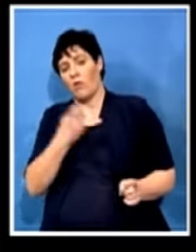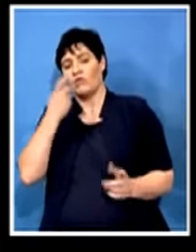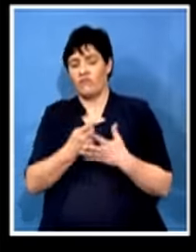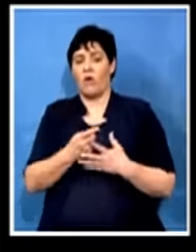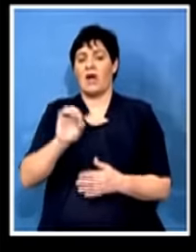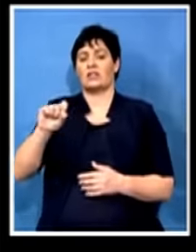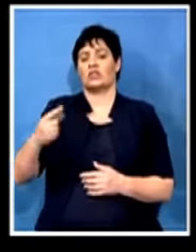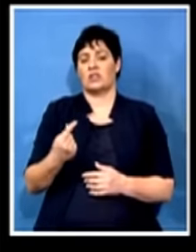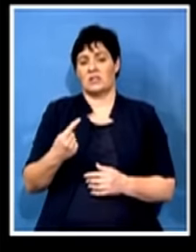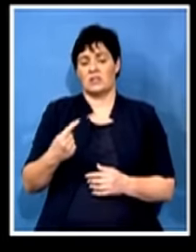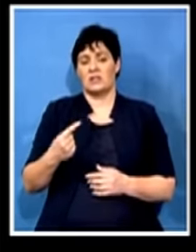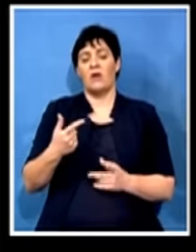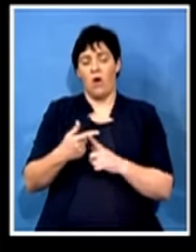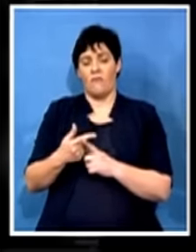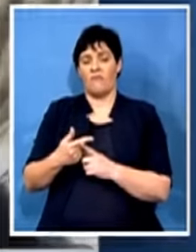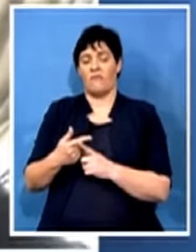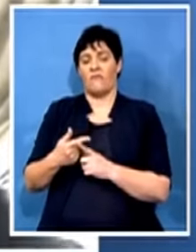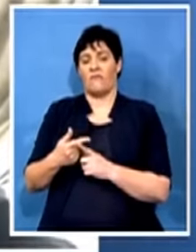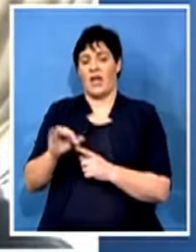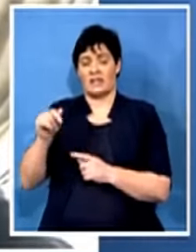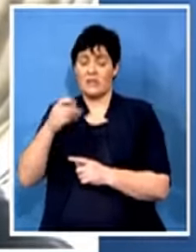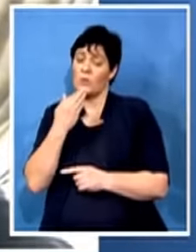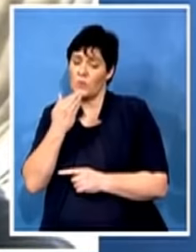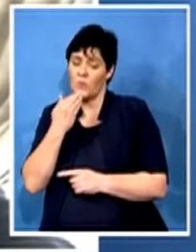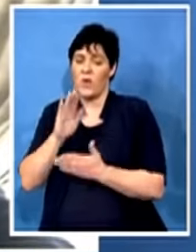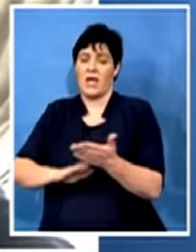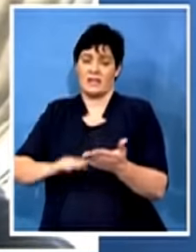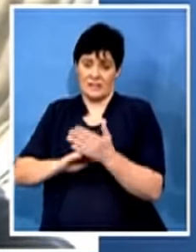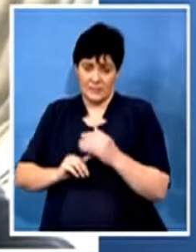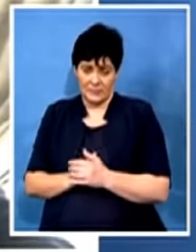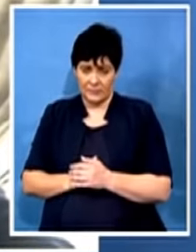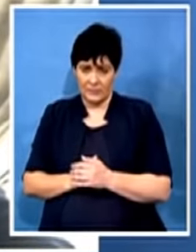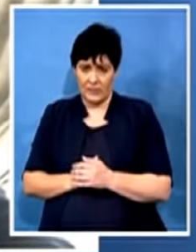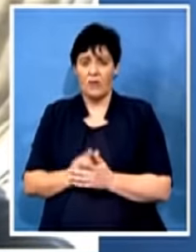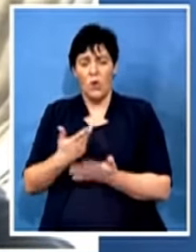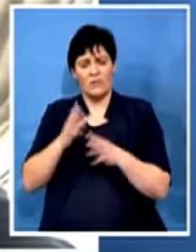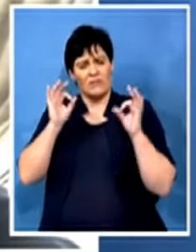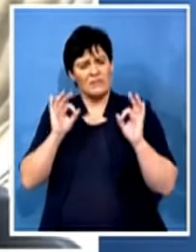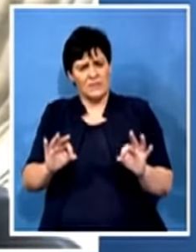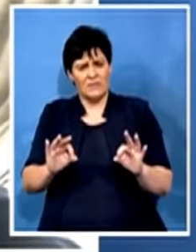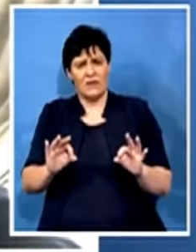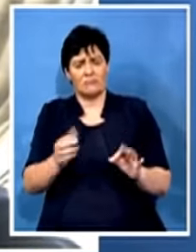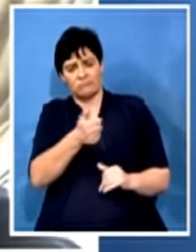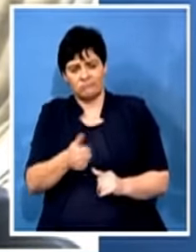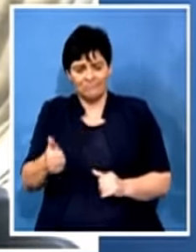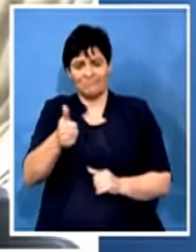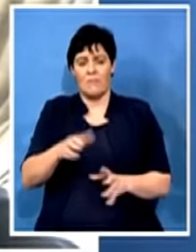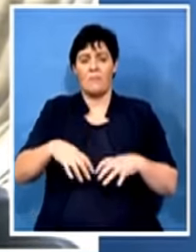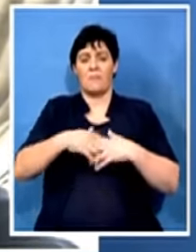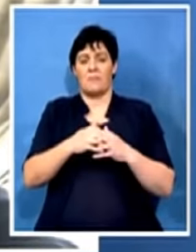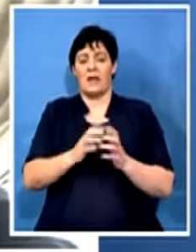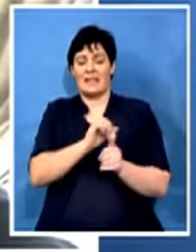Shule. Then you've also got a particular core that is now starting, which is that of the Deputy President and Paul Mashakile,